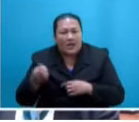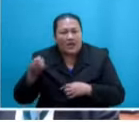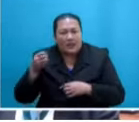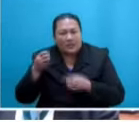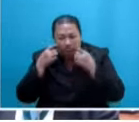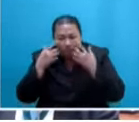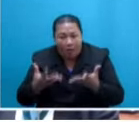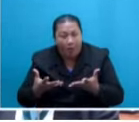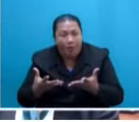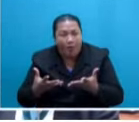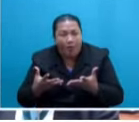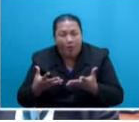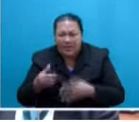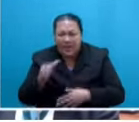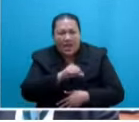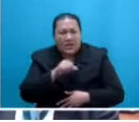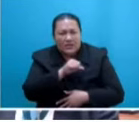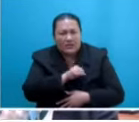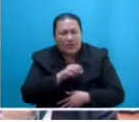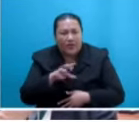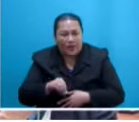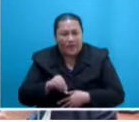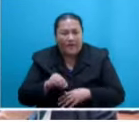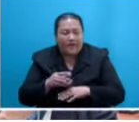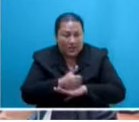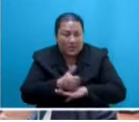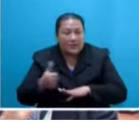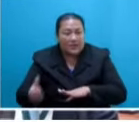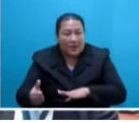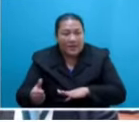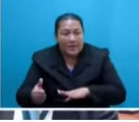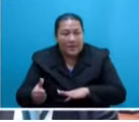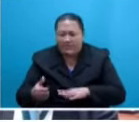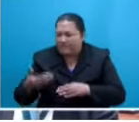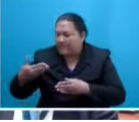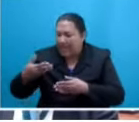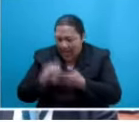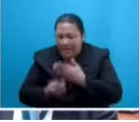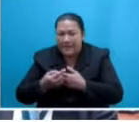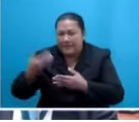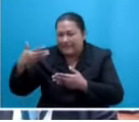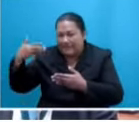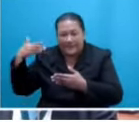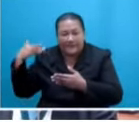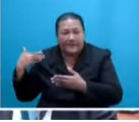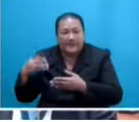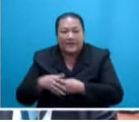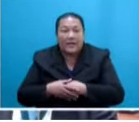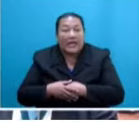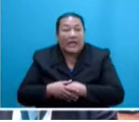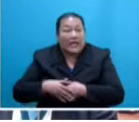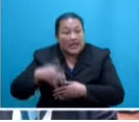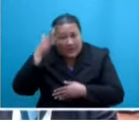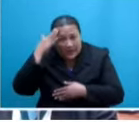narcissistic attitude that this Government has ashamedly adopted in recent times. Nonetheless, it needs to be